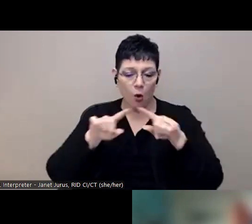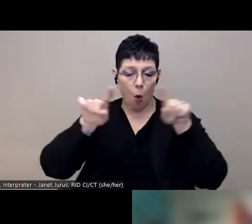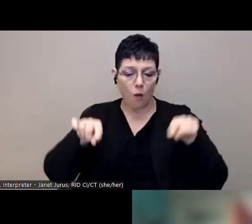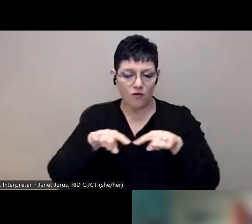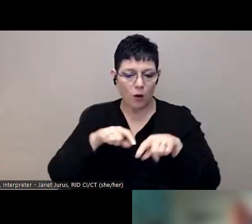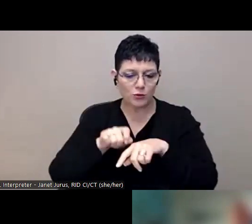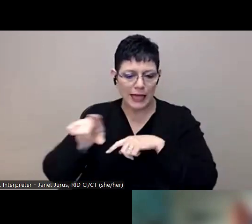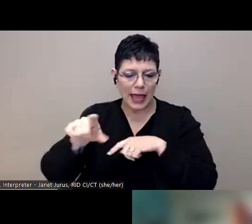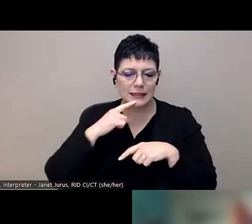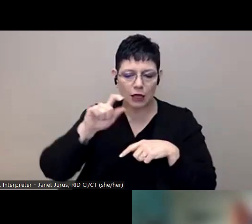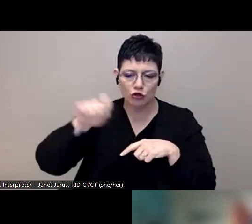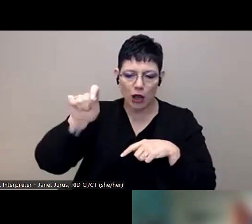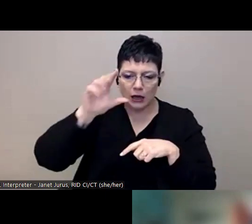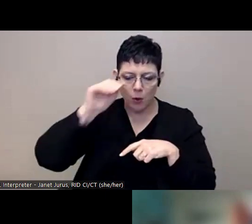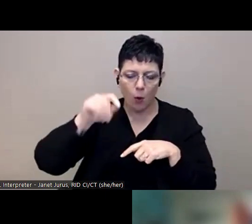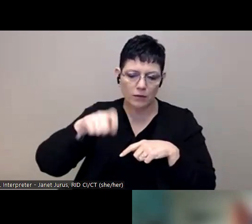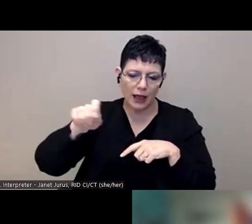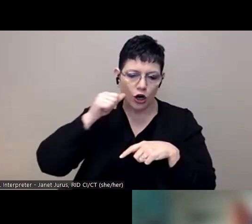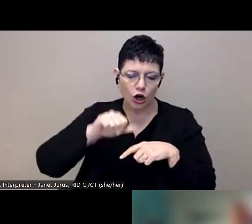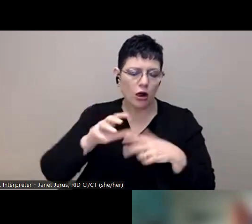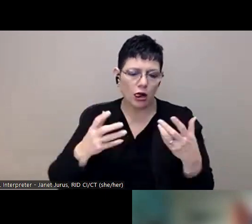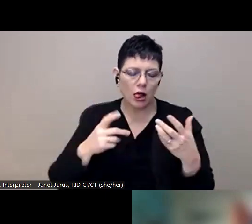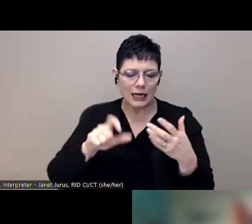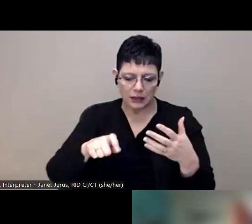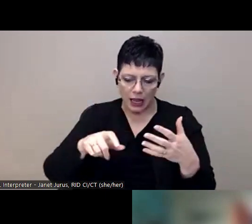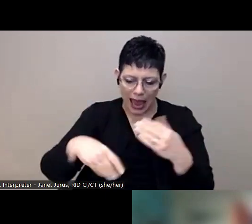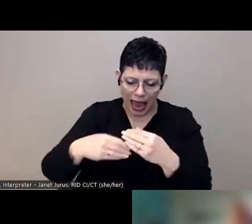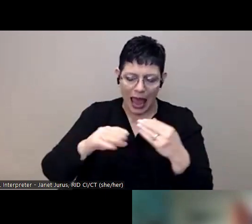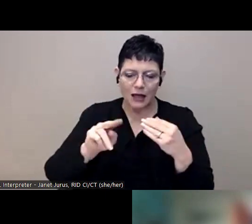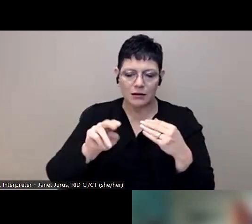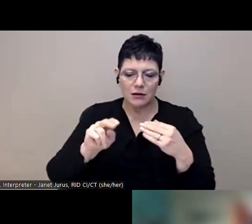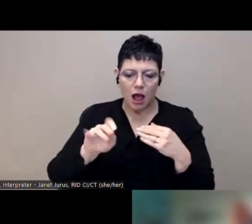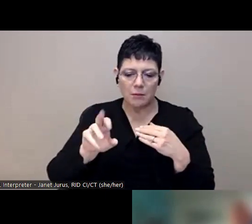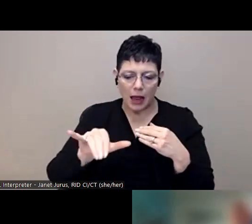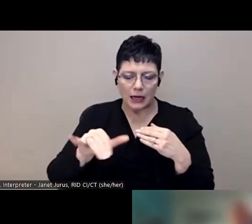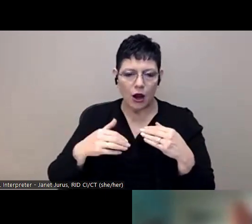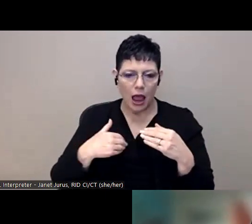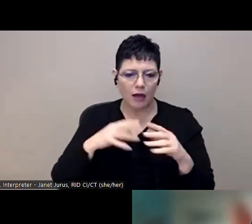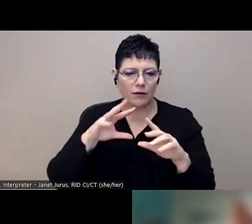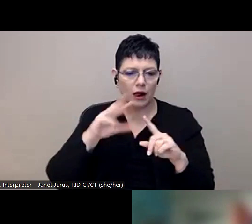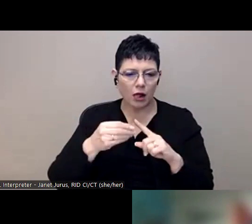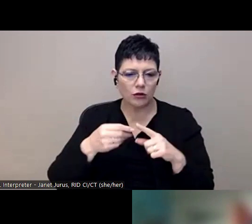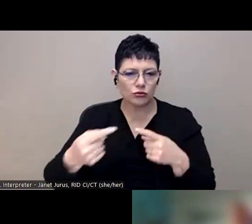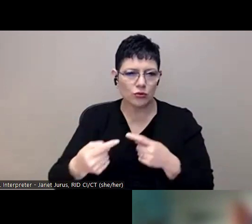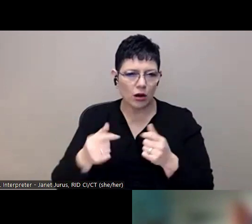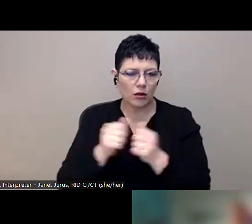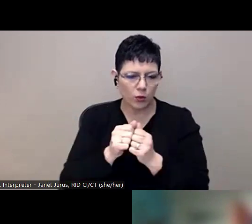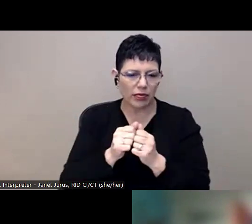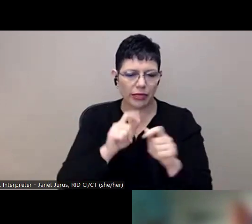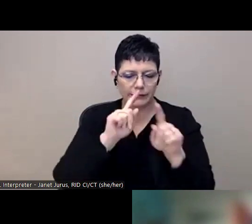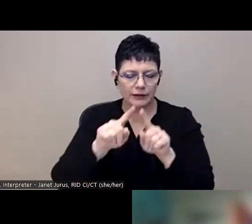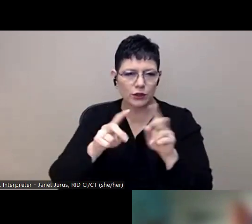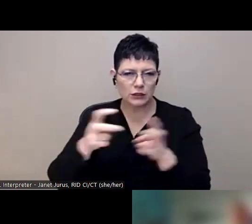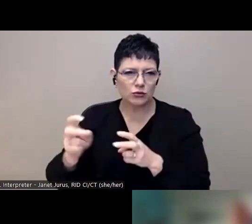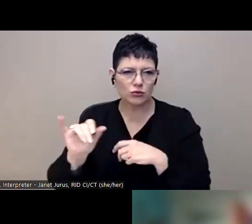only offered male or female, and we need to make space for non-binary. And then we have cultural struggles with all sorts of